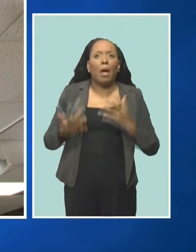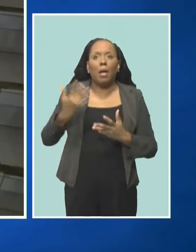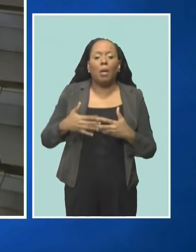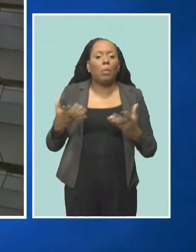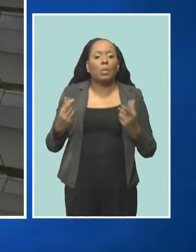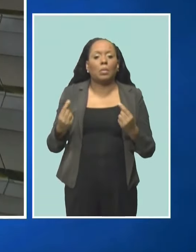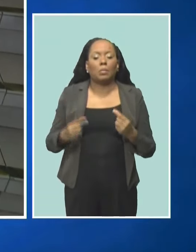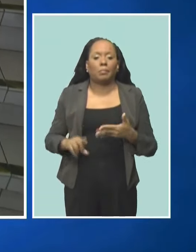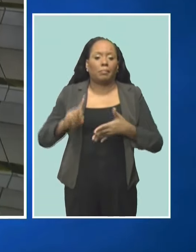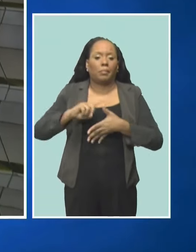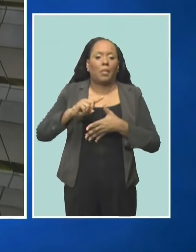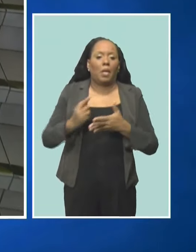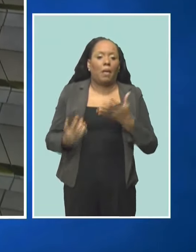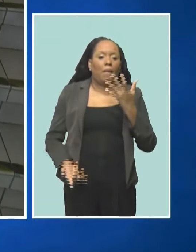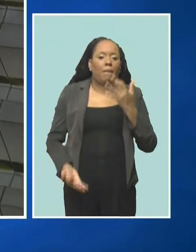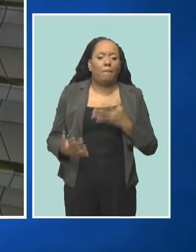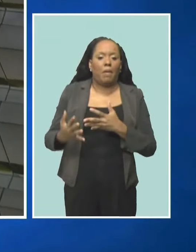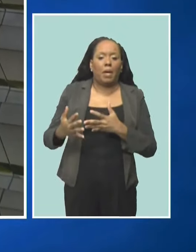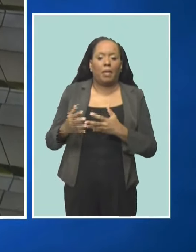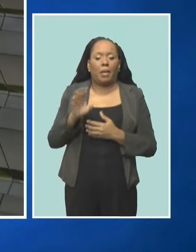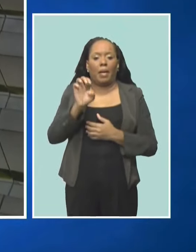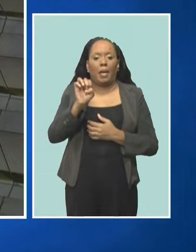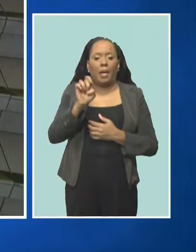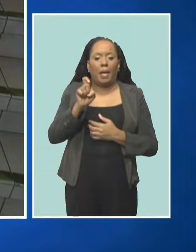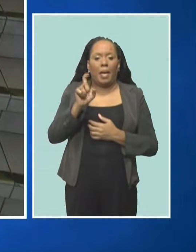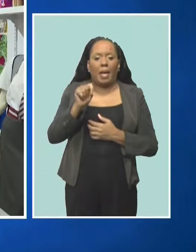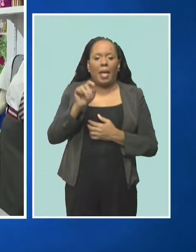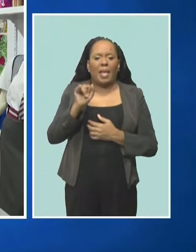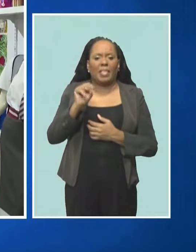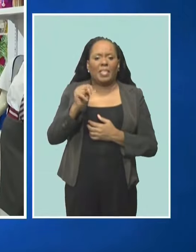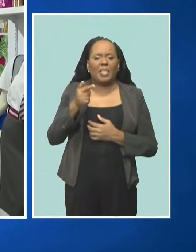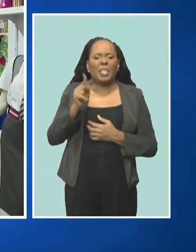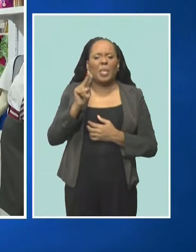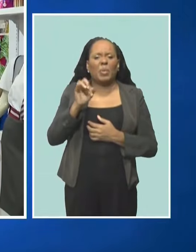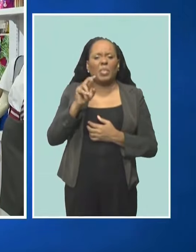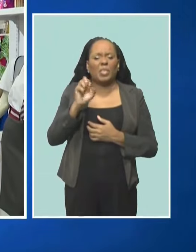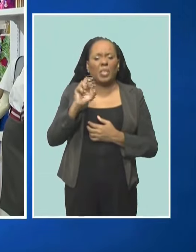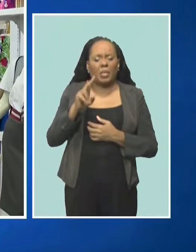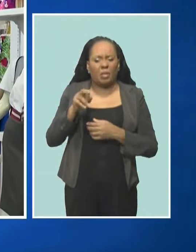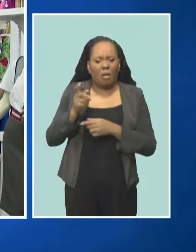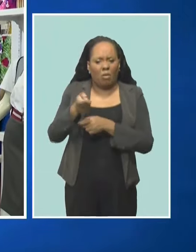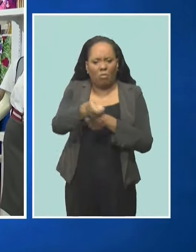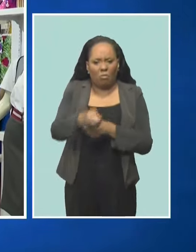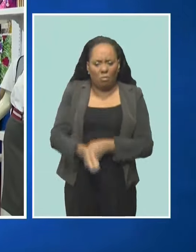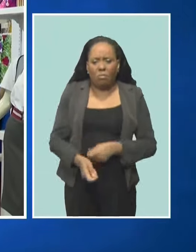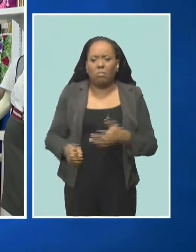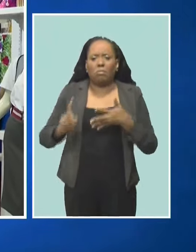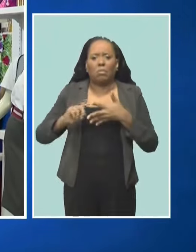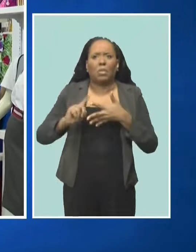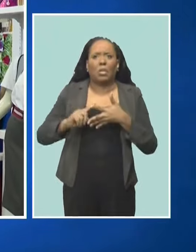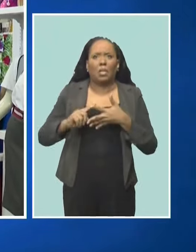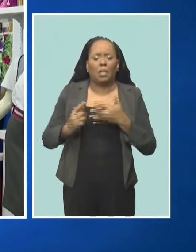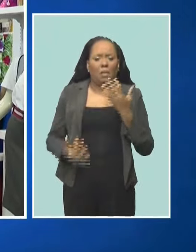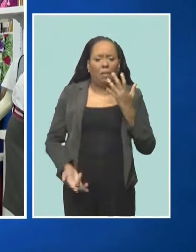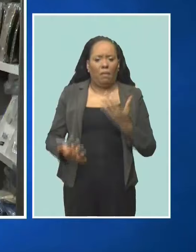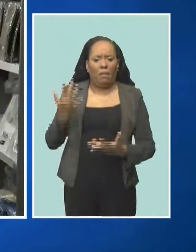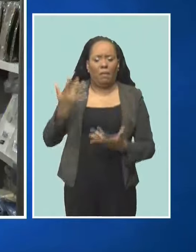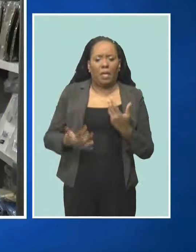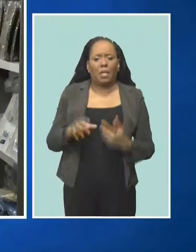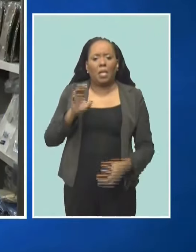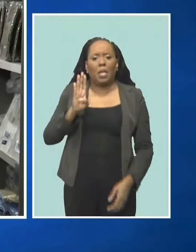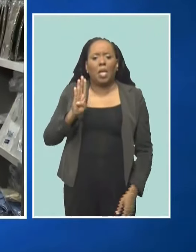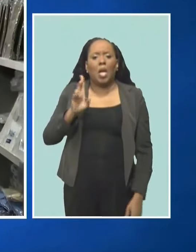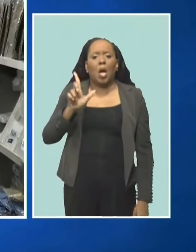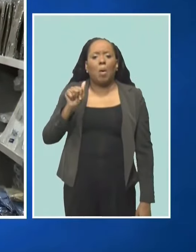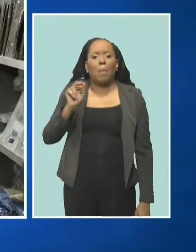can have fire extinguishers, you can have fire reels, and most importantly, fire blankets. There are enough fire blankets that